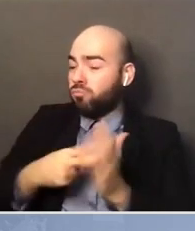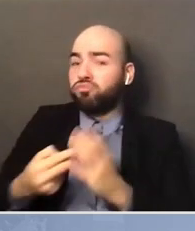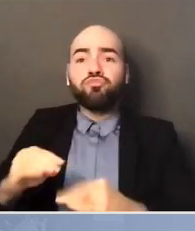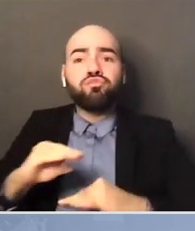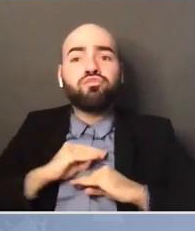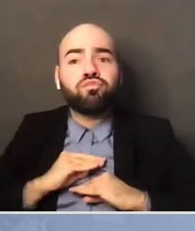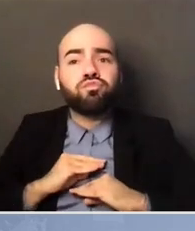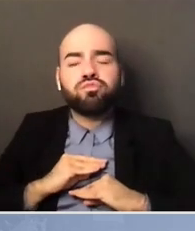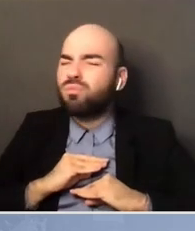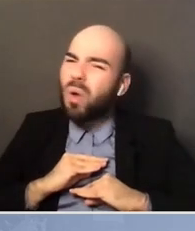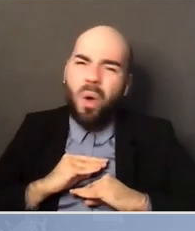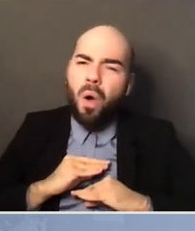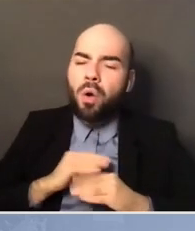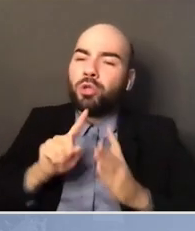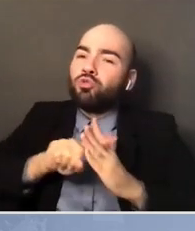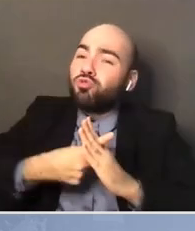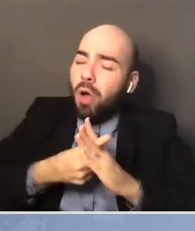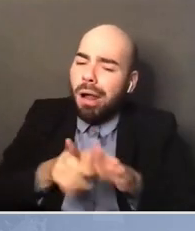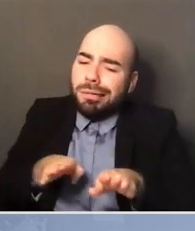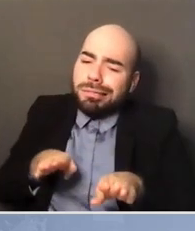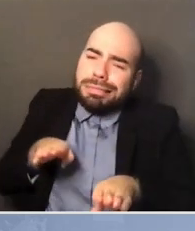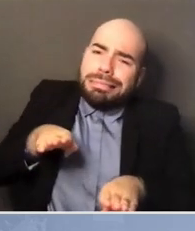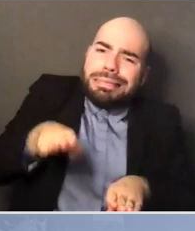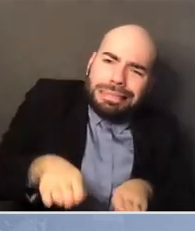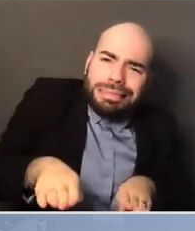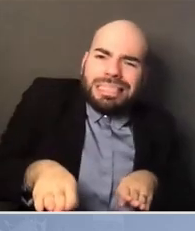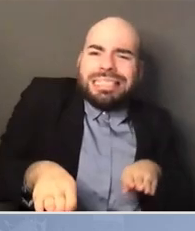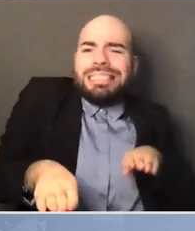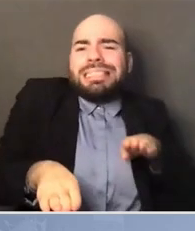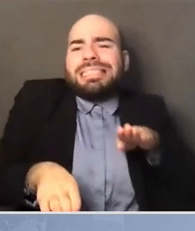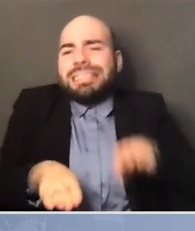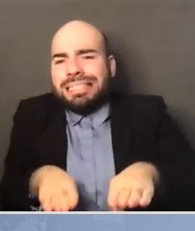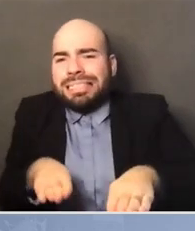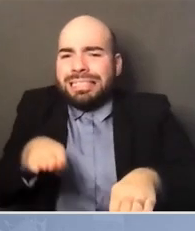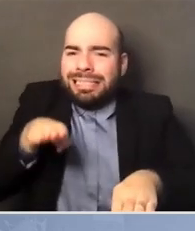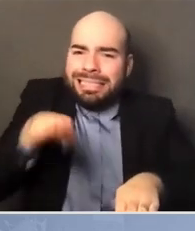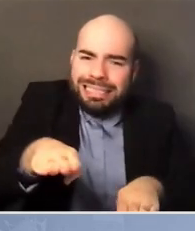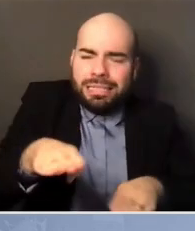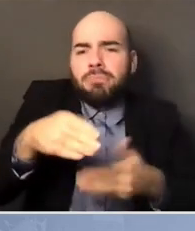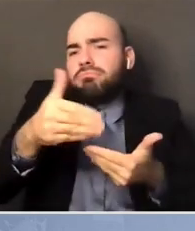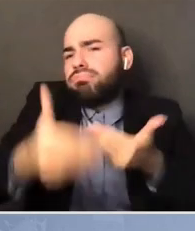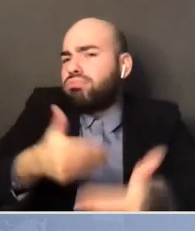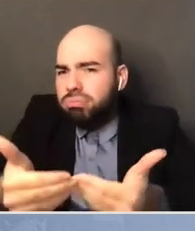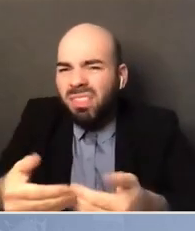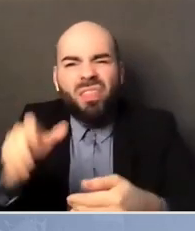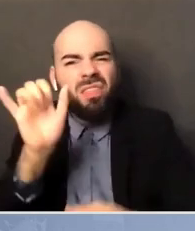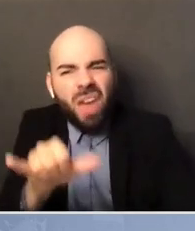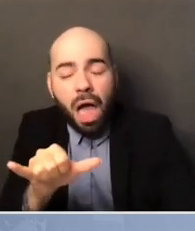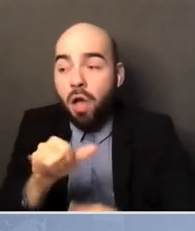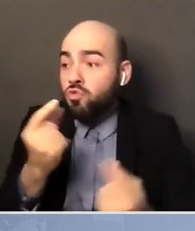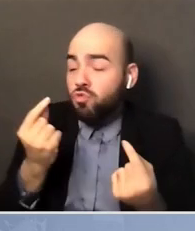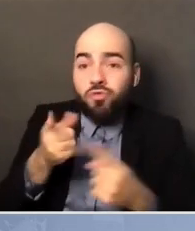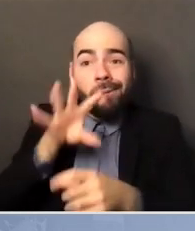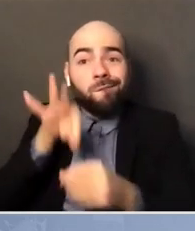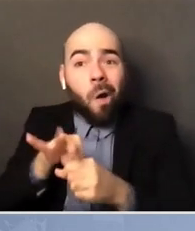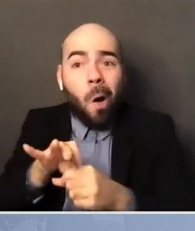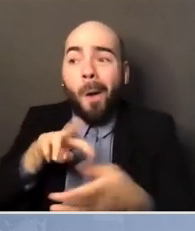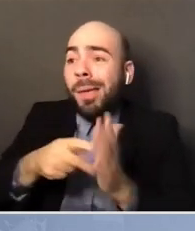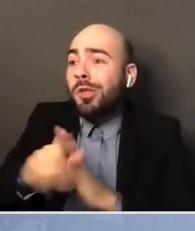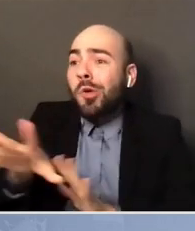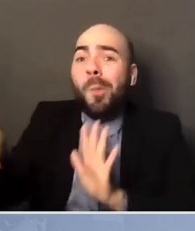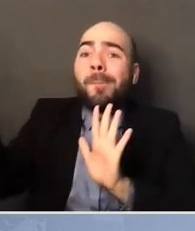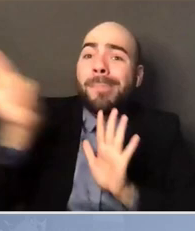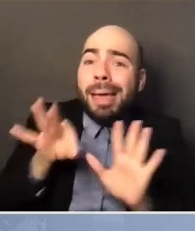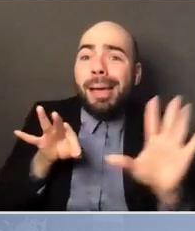a habit of being better represented and getting better served by your